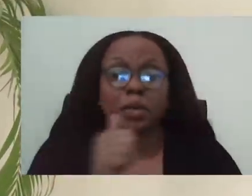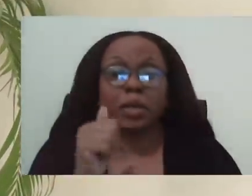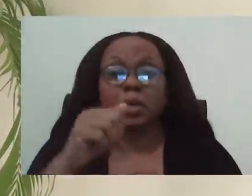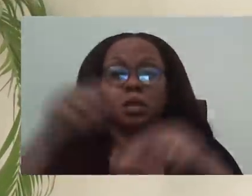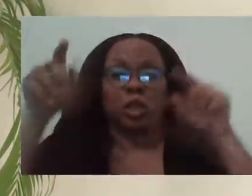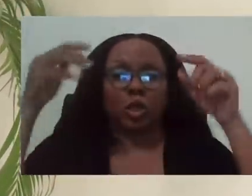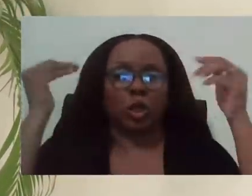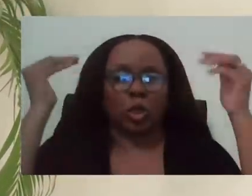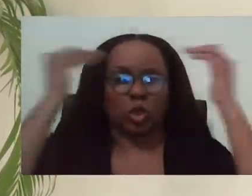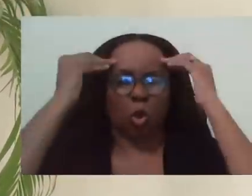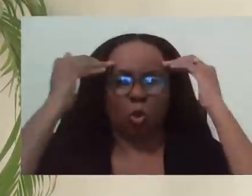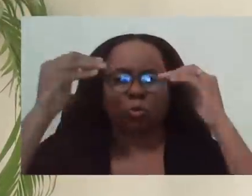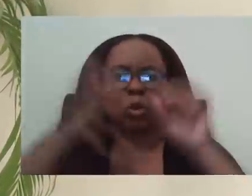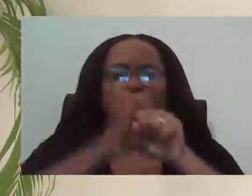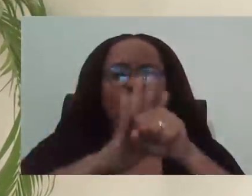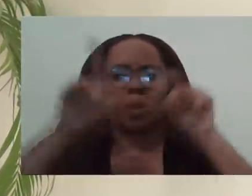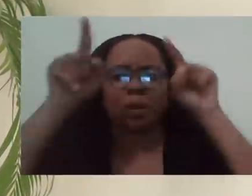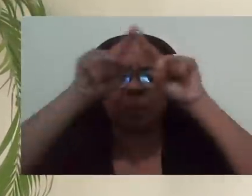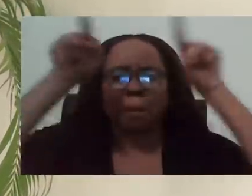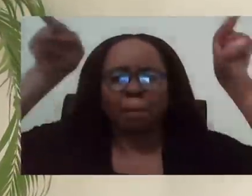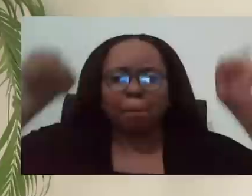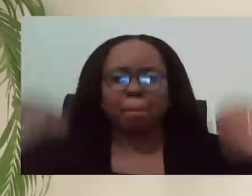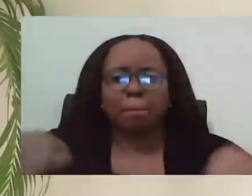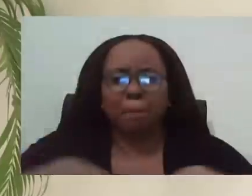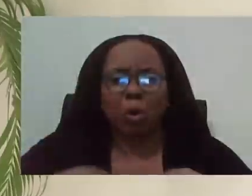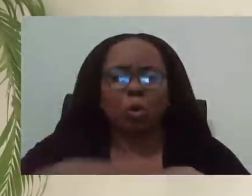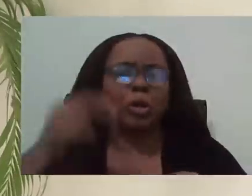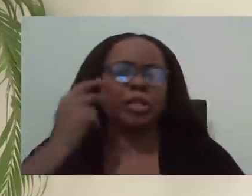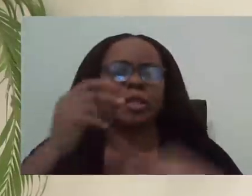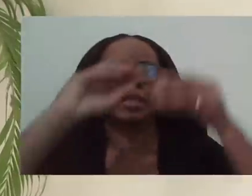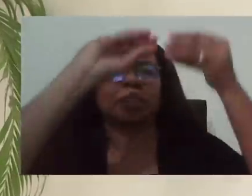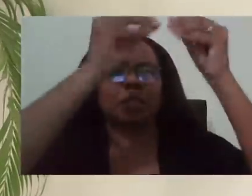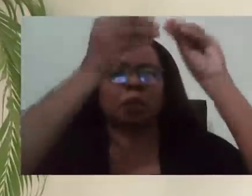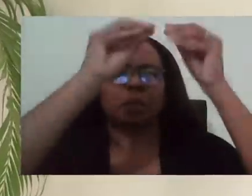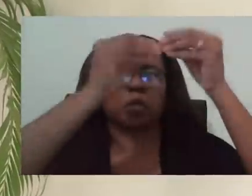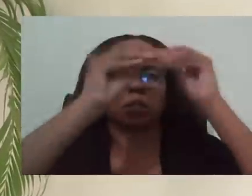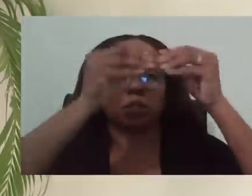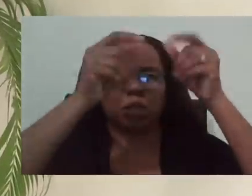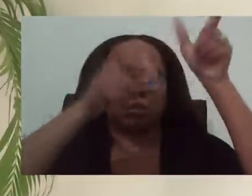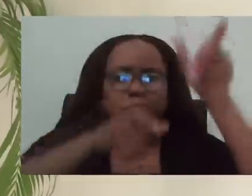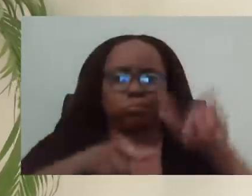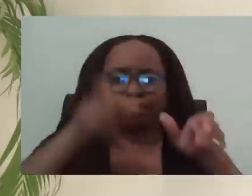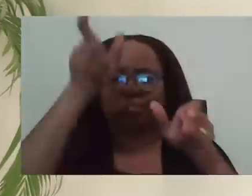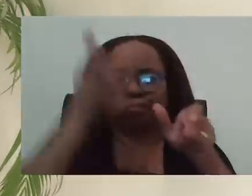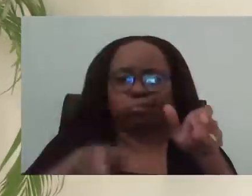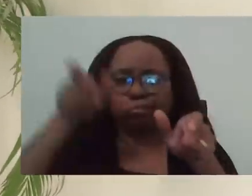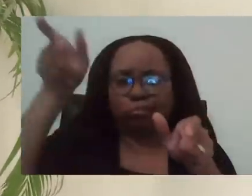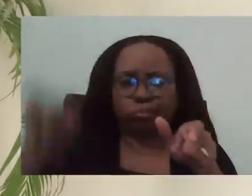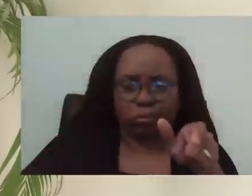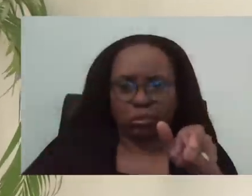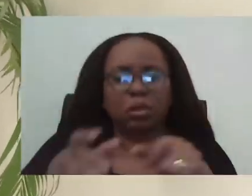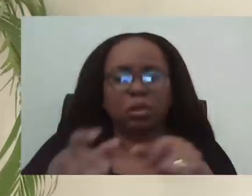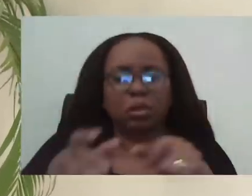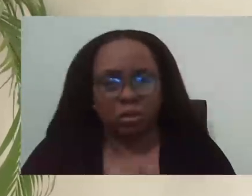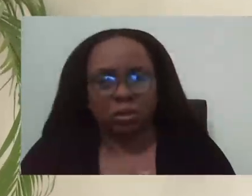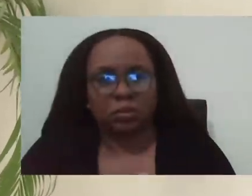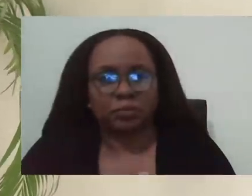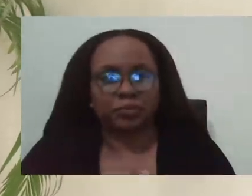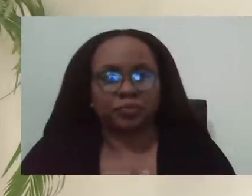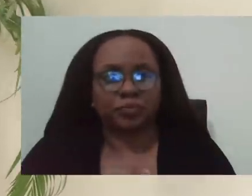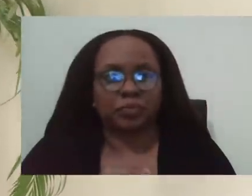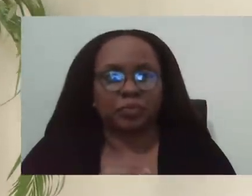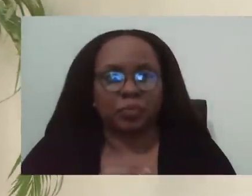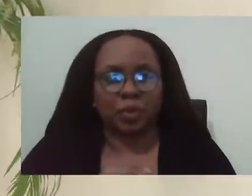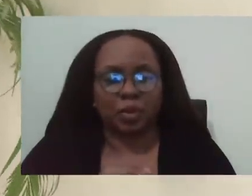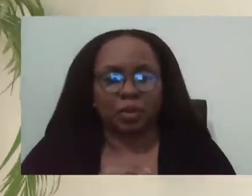But we, it's important to recognize that this pandemic and the impact that it puts on the healthcare system and